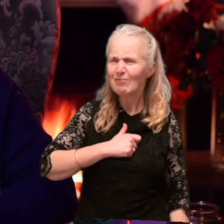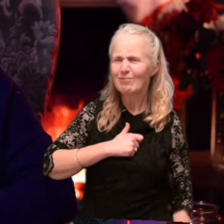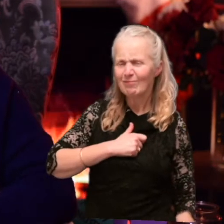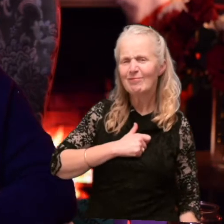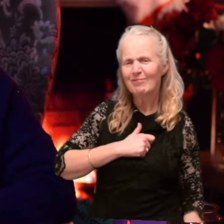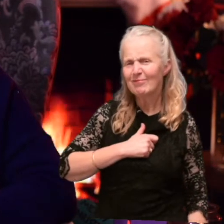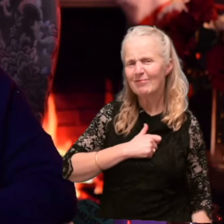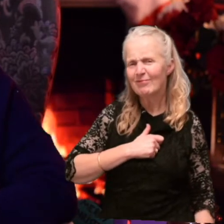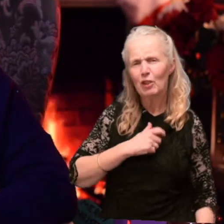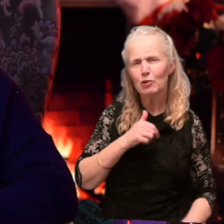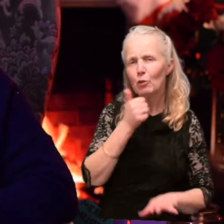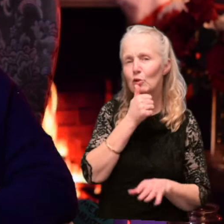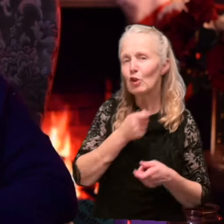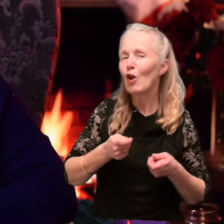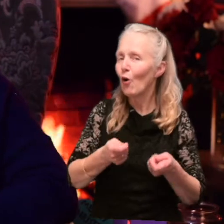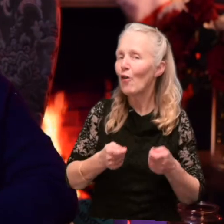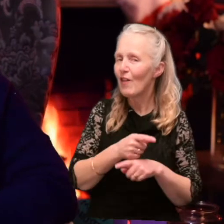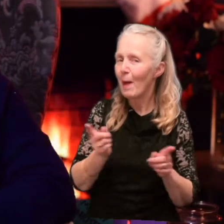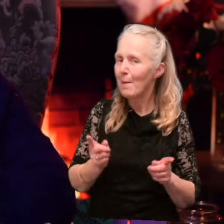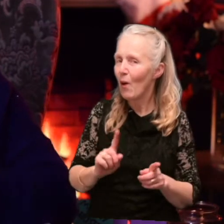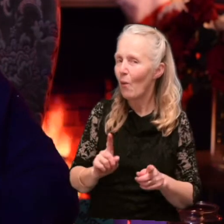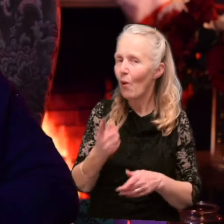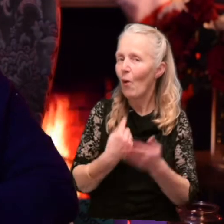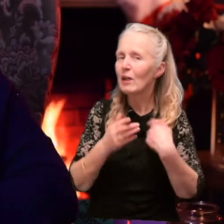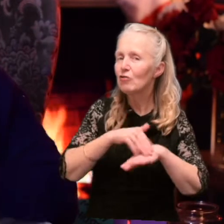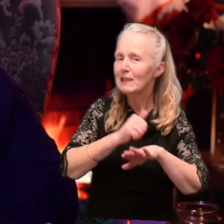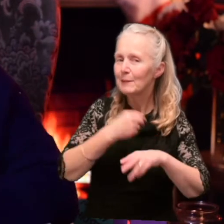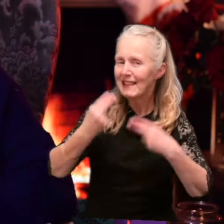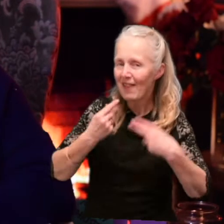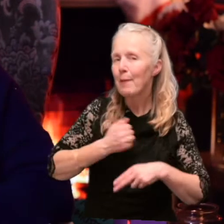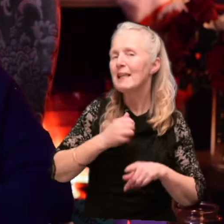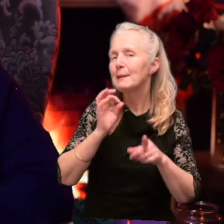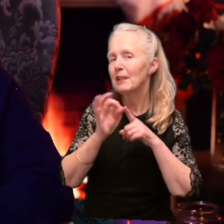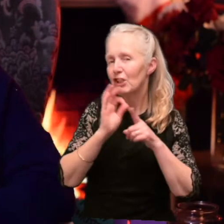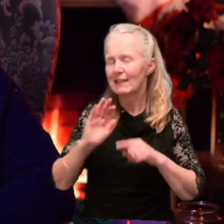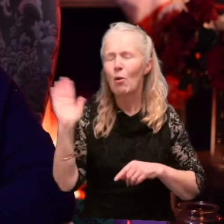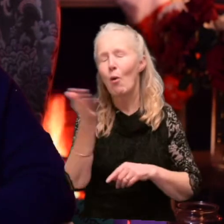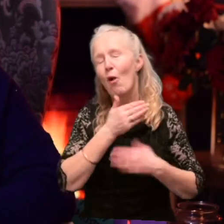I don't usually cook for them, though. Just Christmas dinner. It's my speciality. You know, everybody knows that.